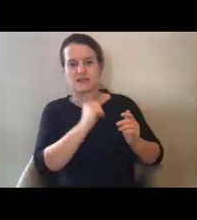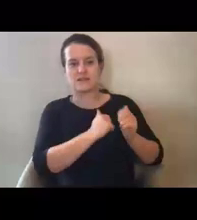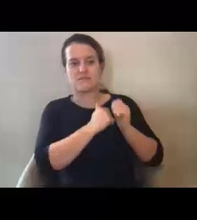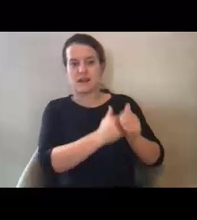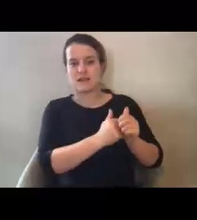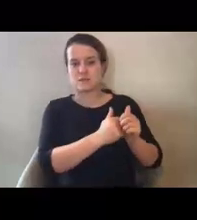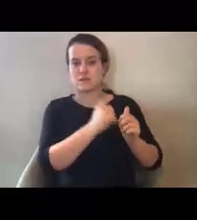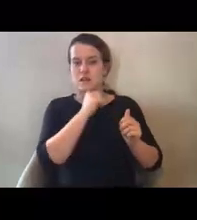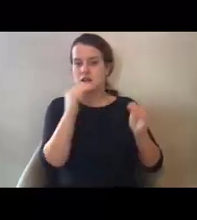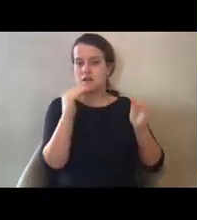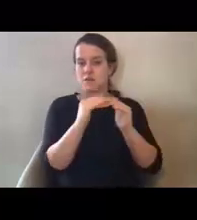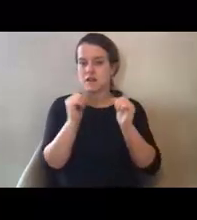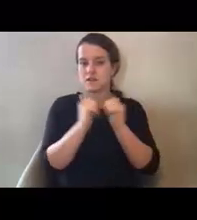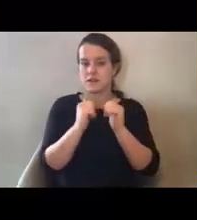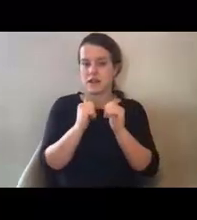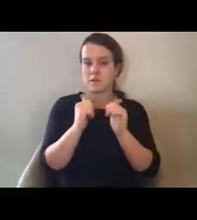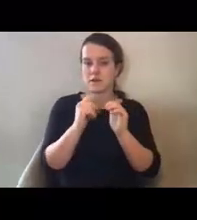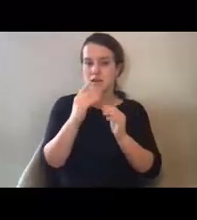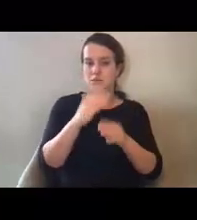provisions?